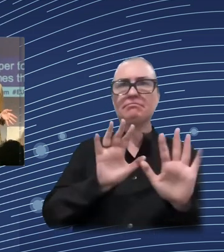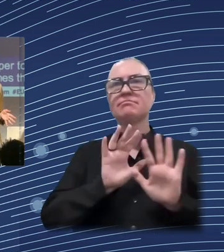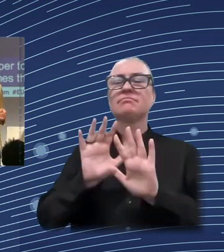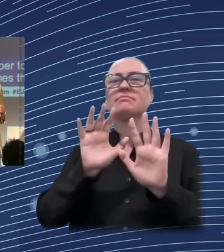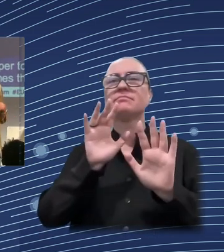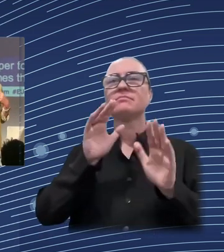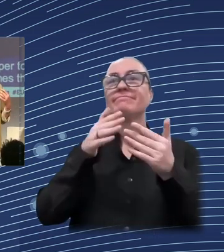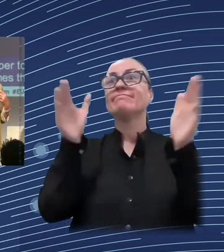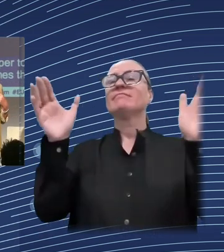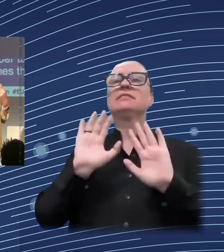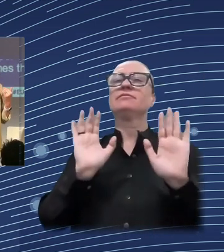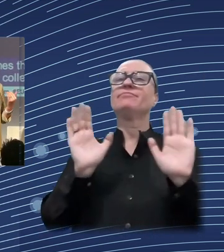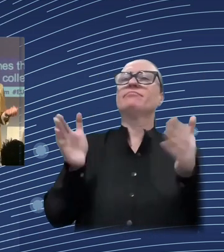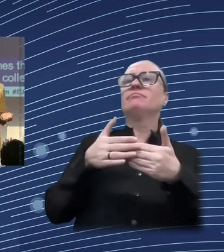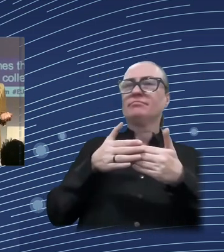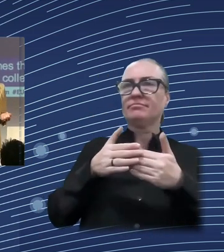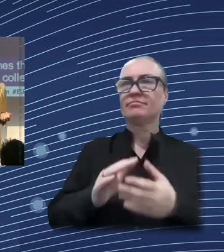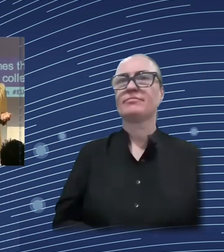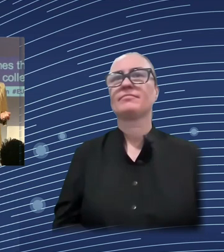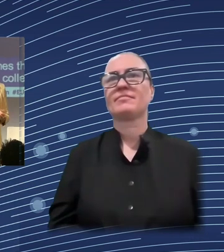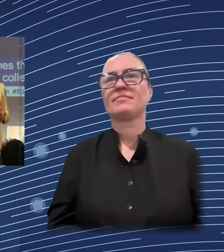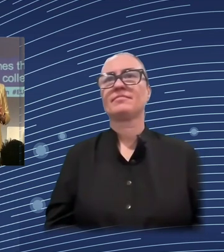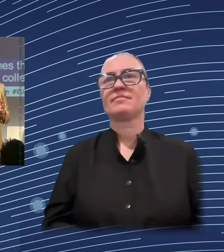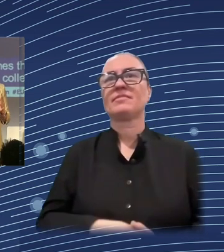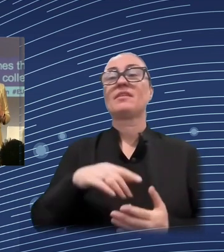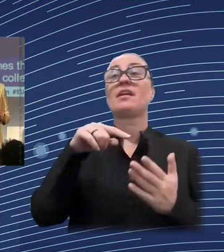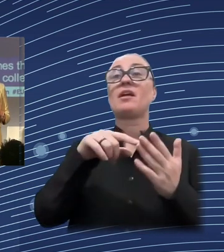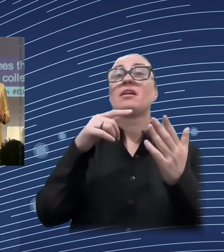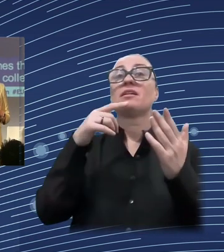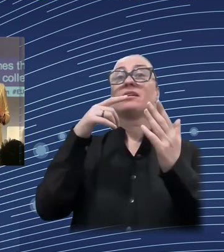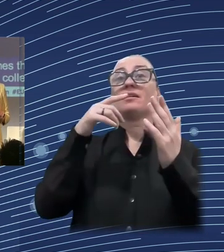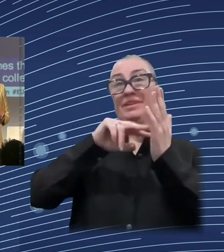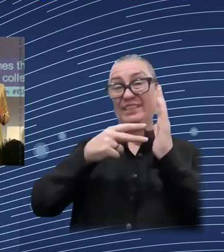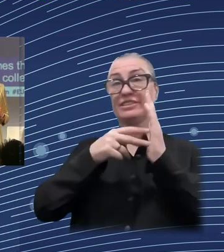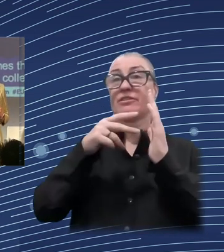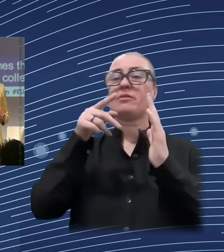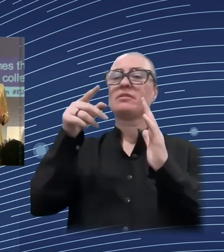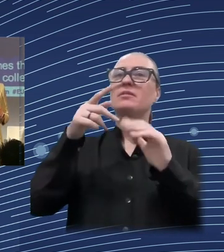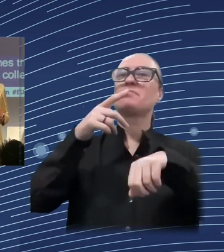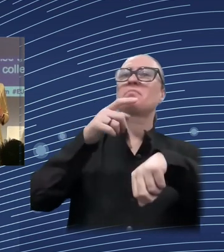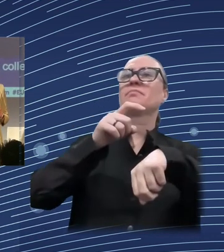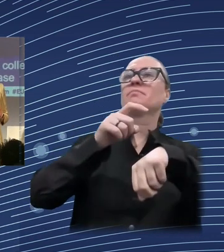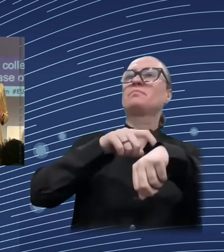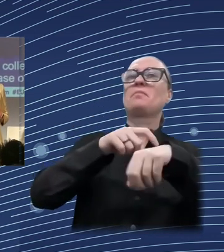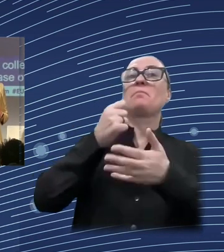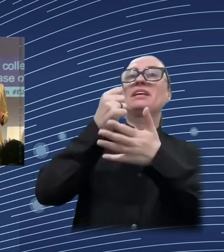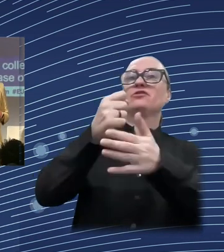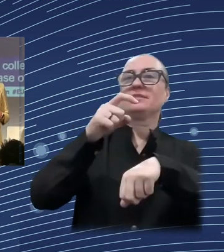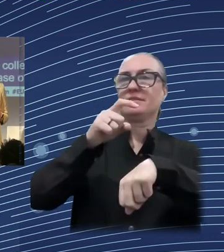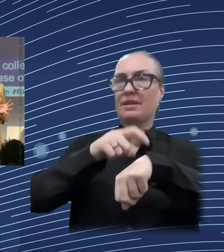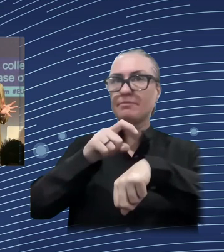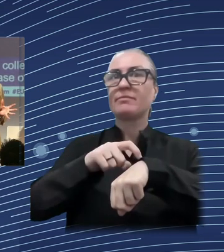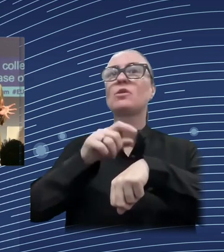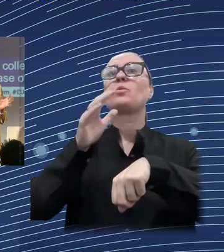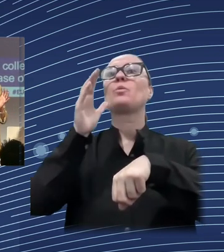colleagues of mine at the ESRI were asked to look at the distributional impact of this increase in carbon taxes, €7.50 per tonne increase.